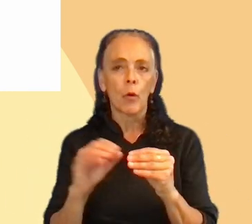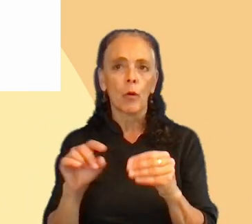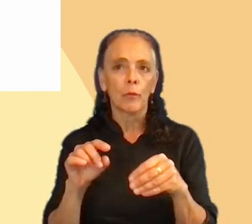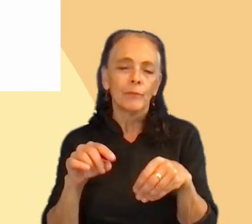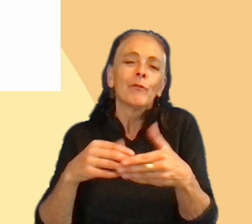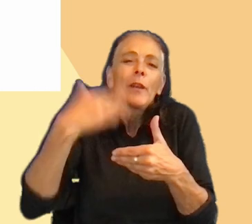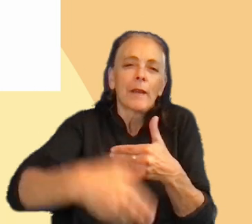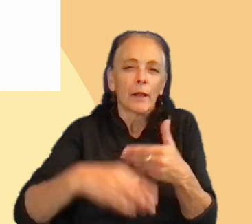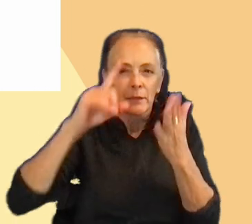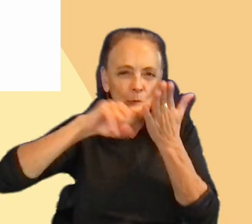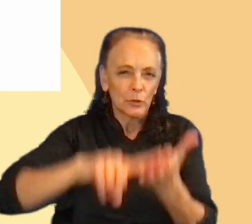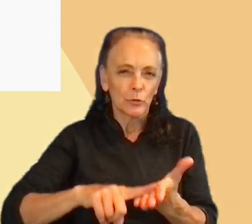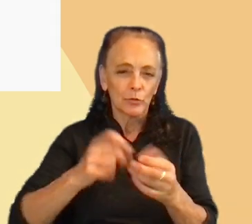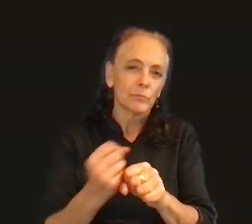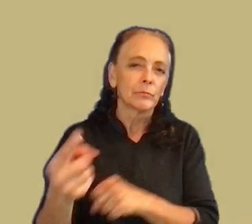step next year.